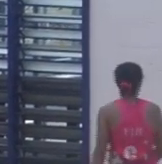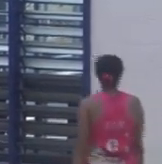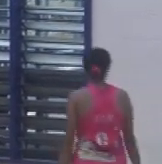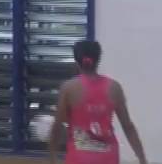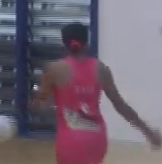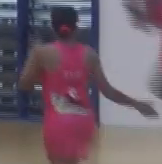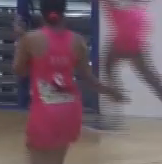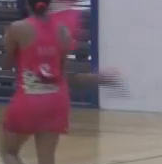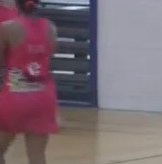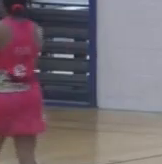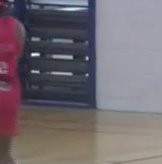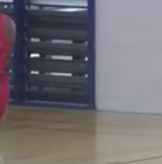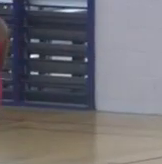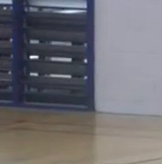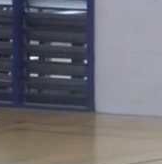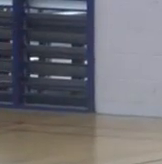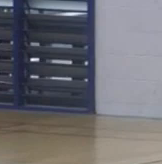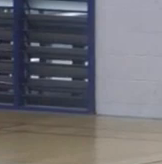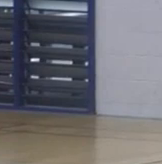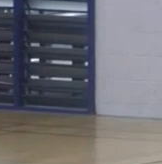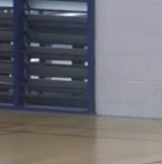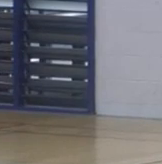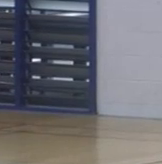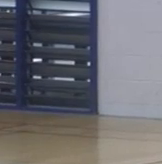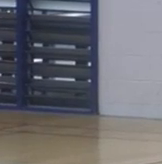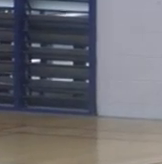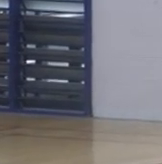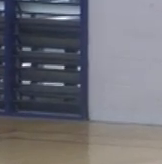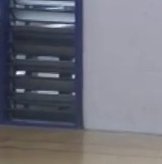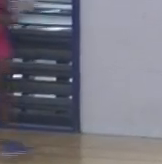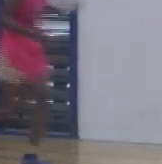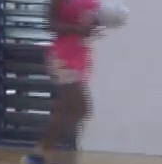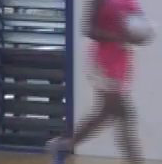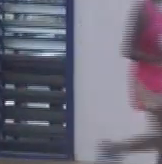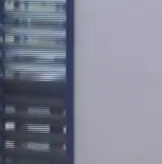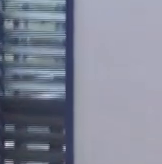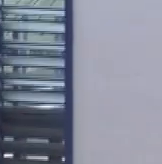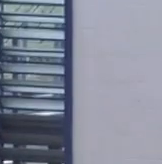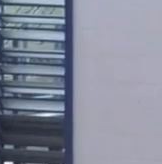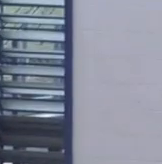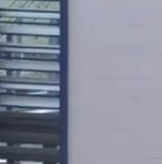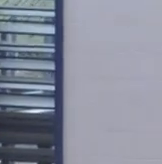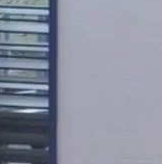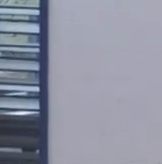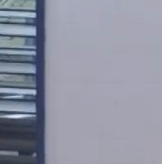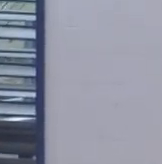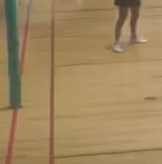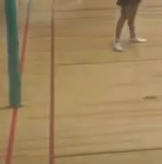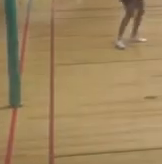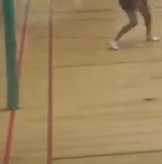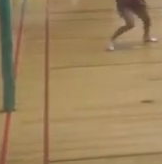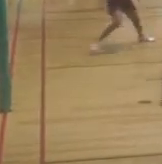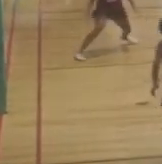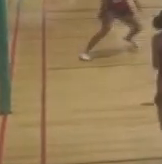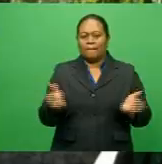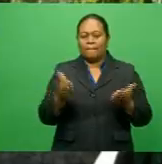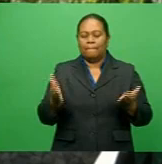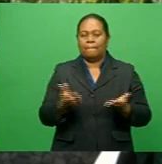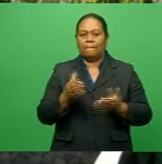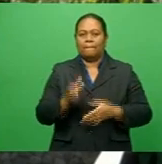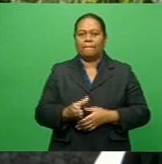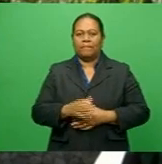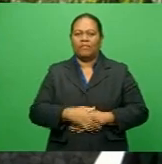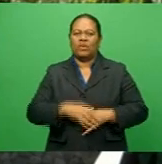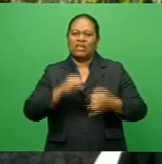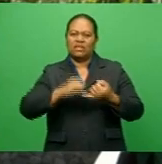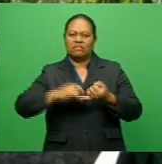In the meantime, Rokura says their main focus is getting players ready to feature in the Sapphire Series. We are